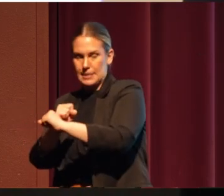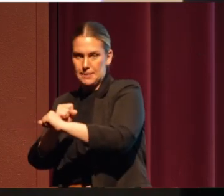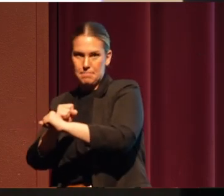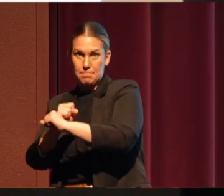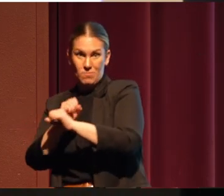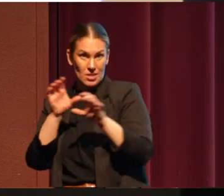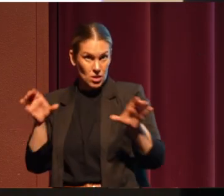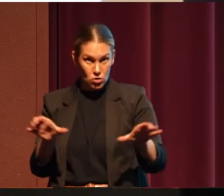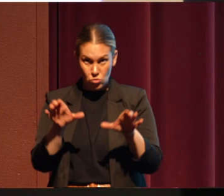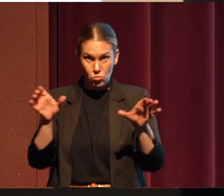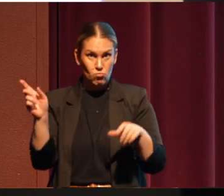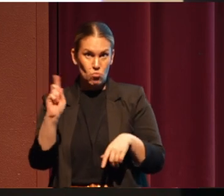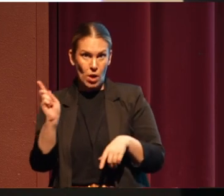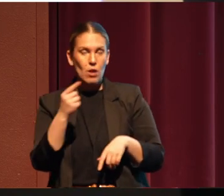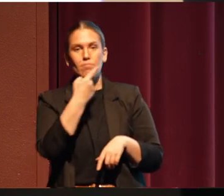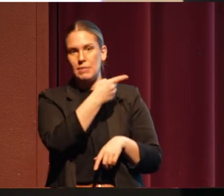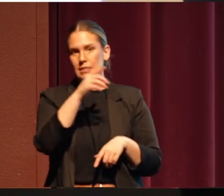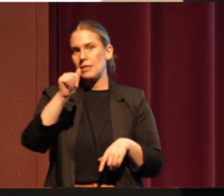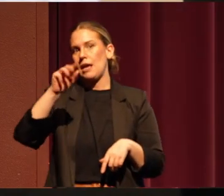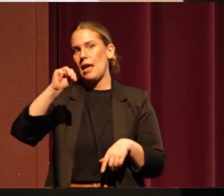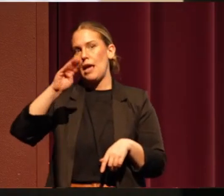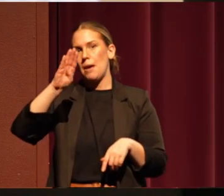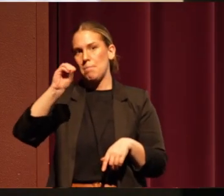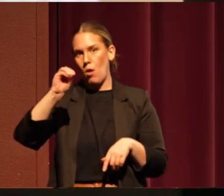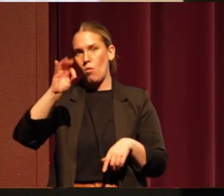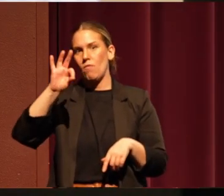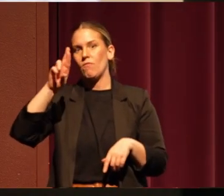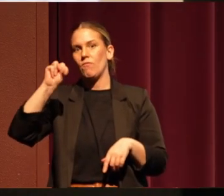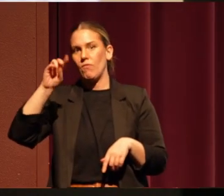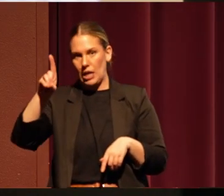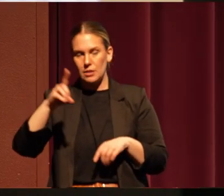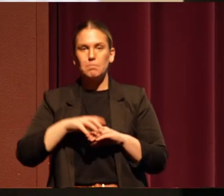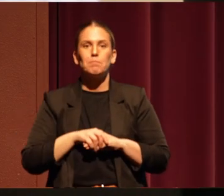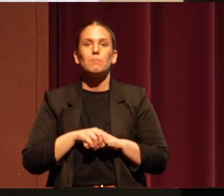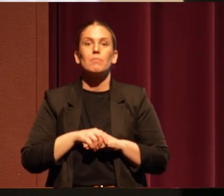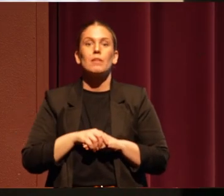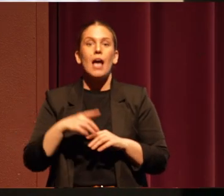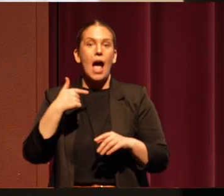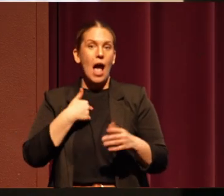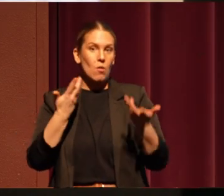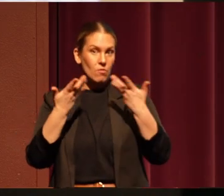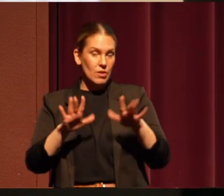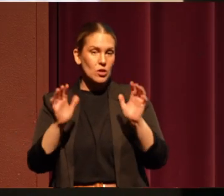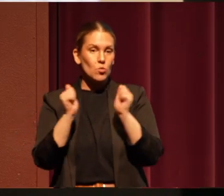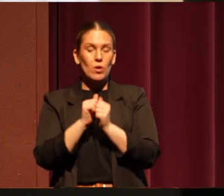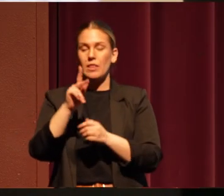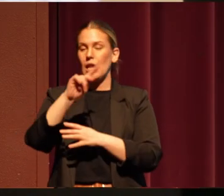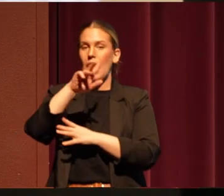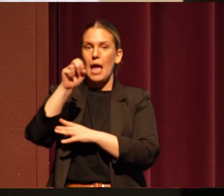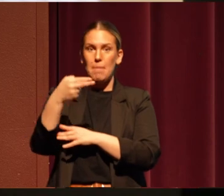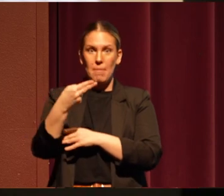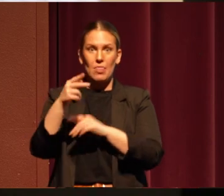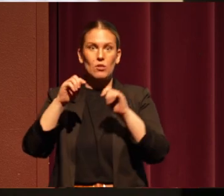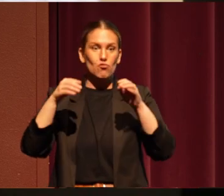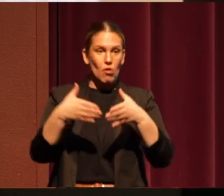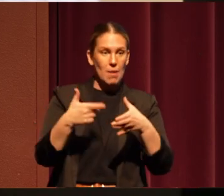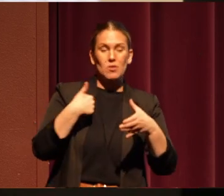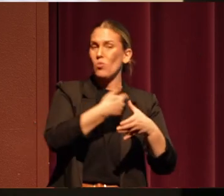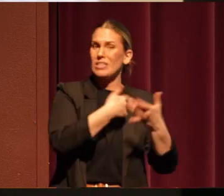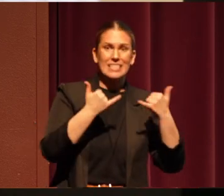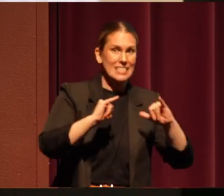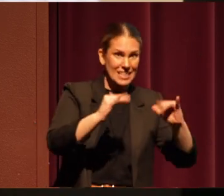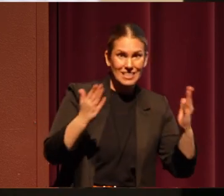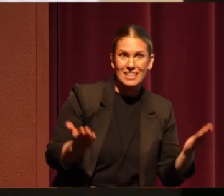you can do that through this AMBO Fund. And I'm going to close with the Klamath tribes. We are still here culturally